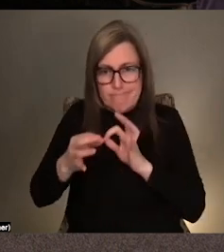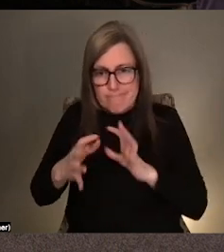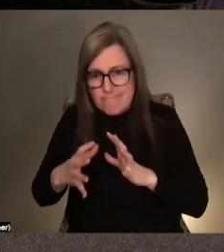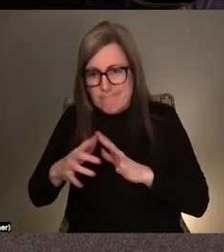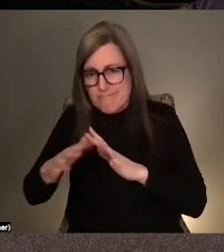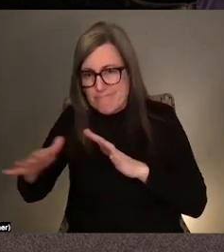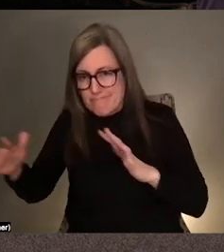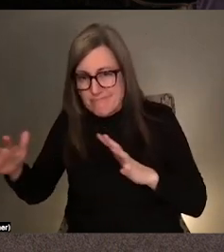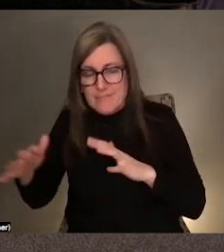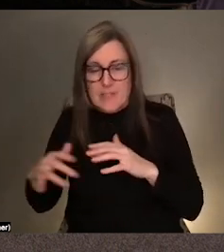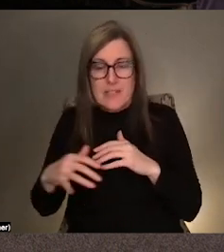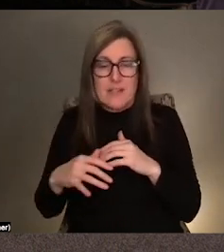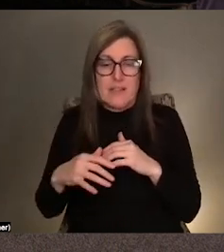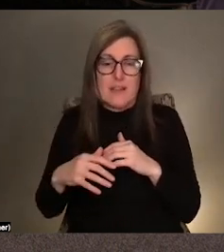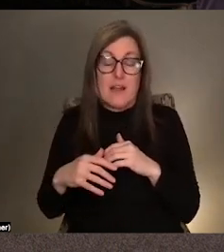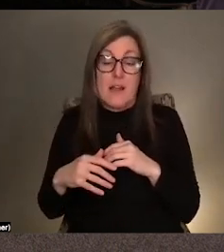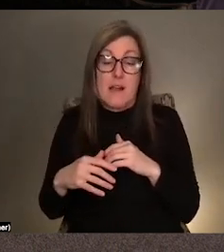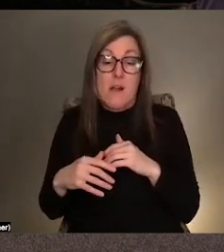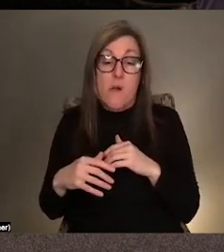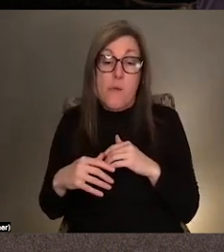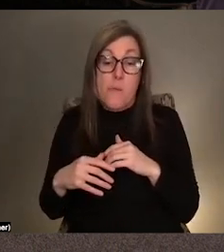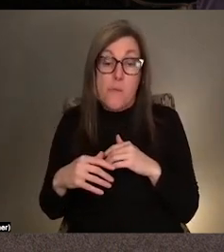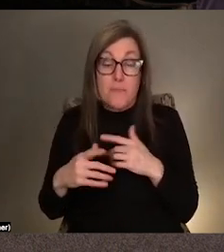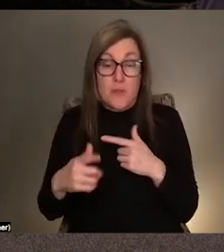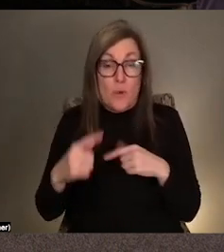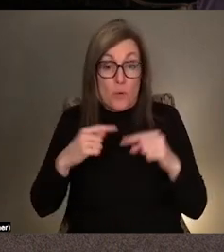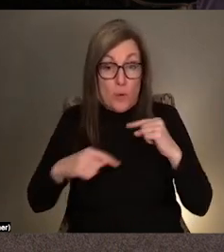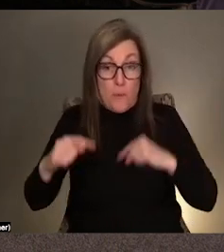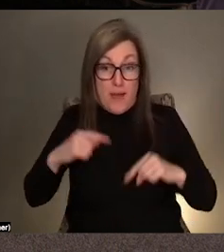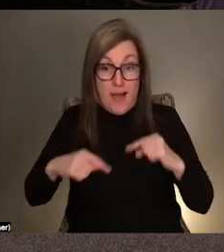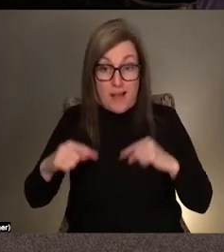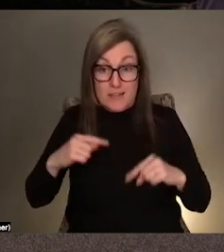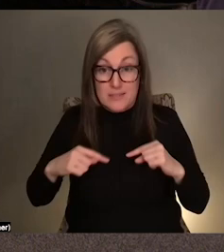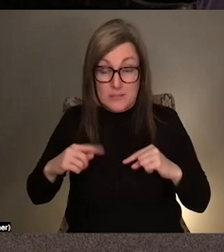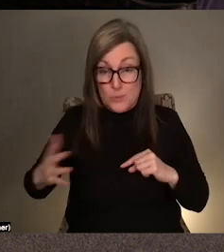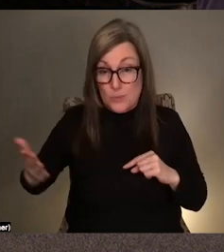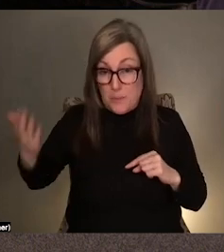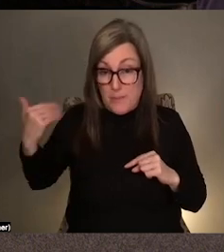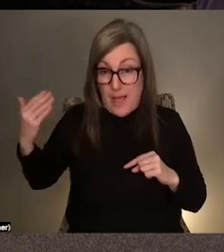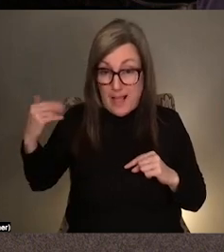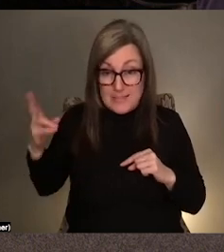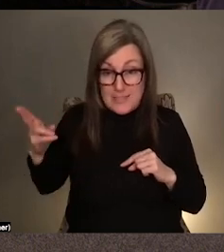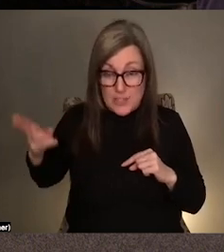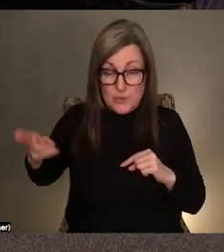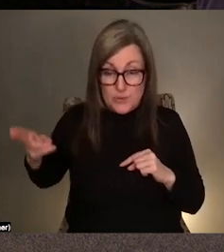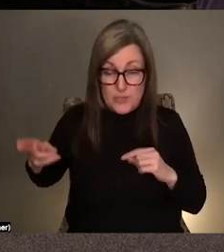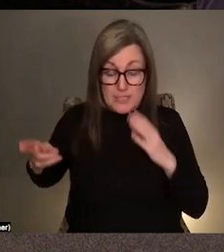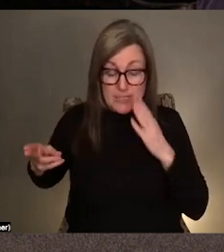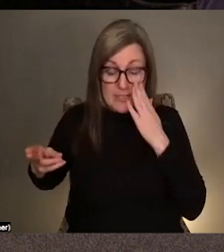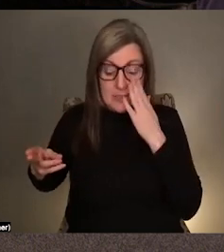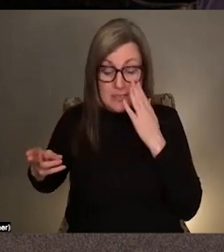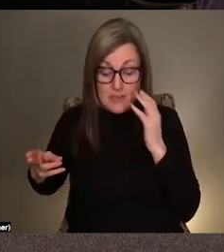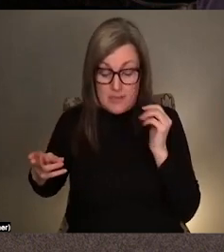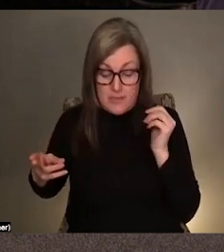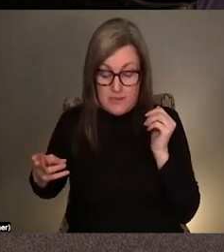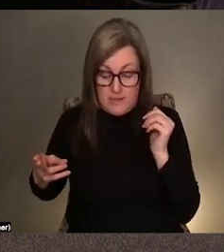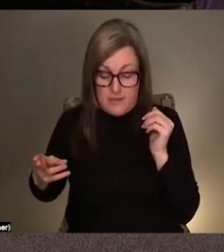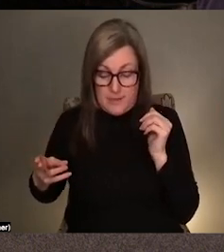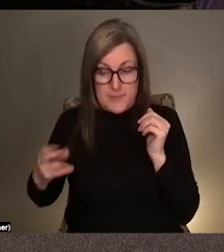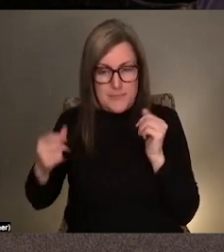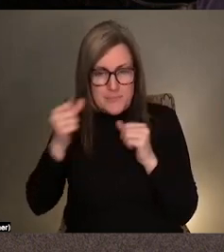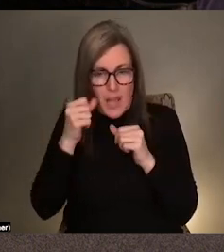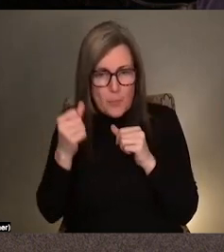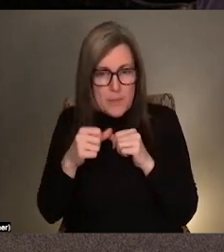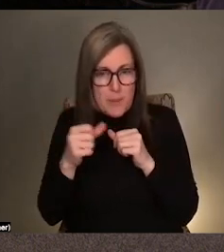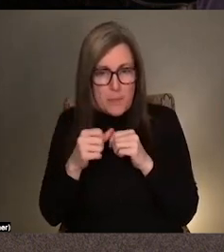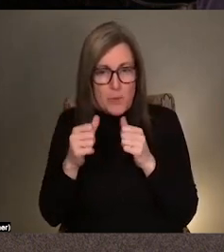But I wonder if maybe we could also kind of go back to some of those past histories that you were looking at because I remember and certainly with some of the work that